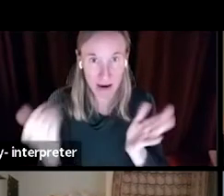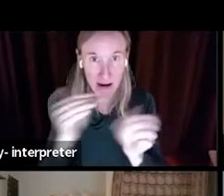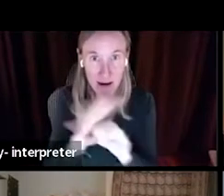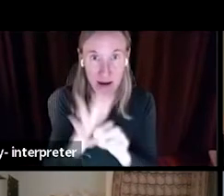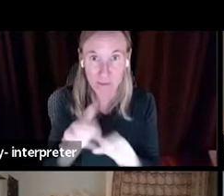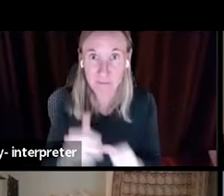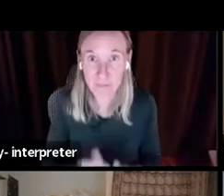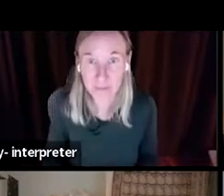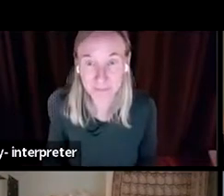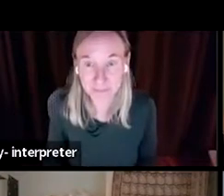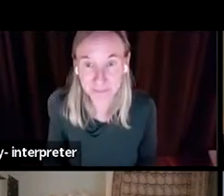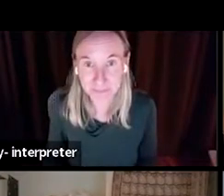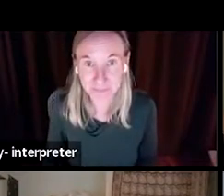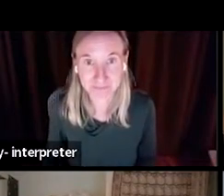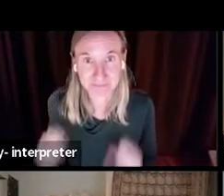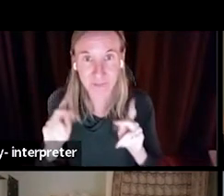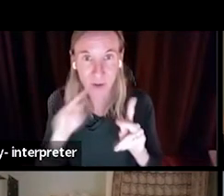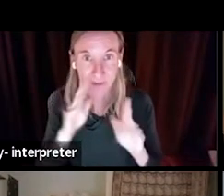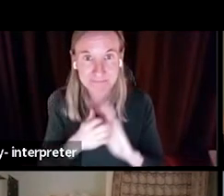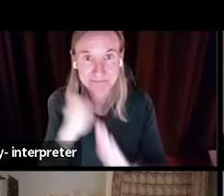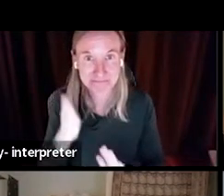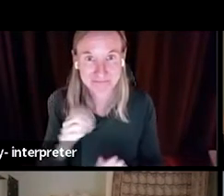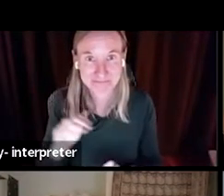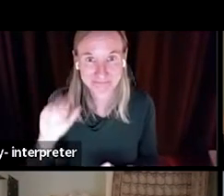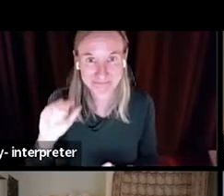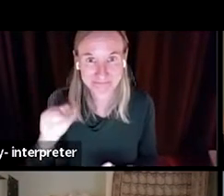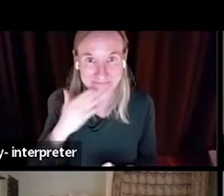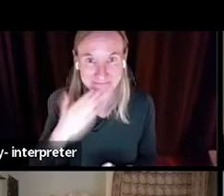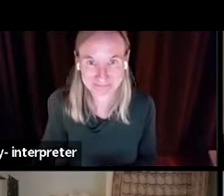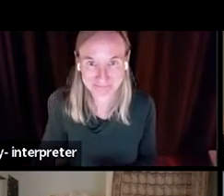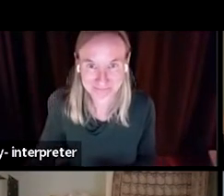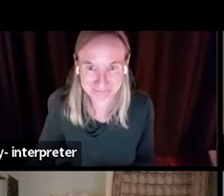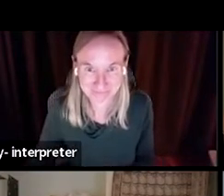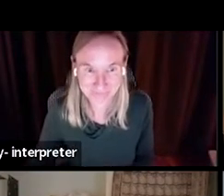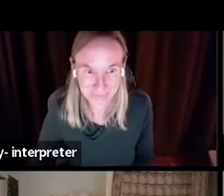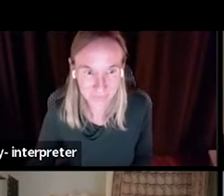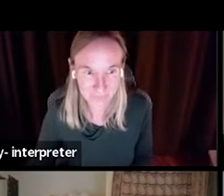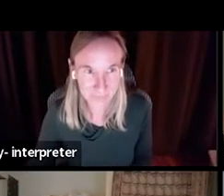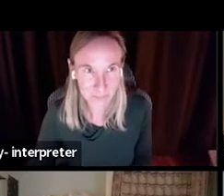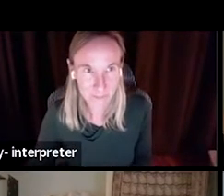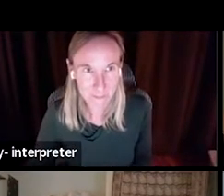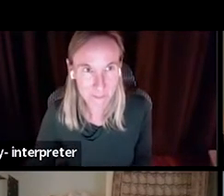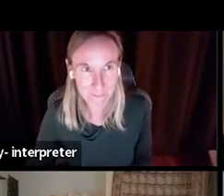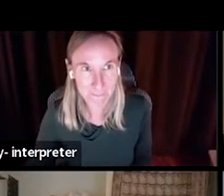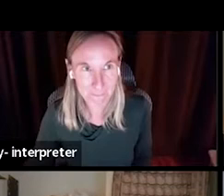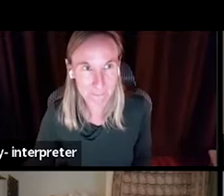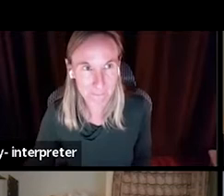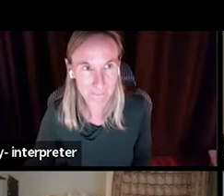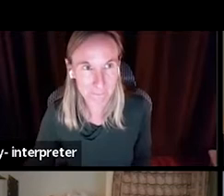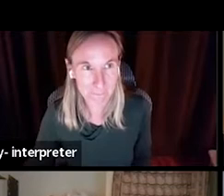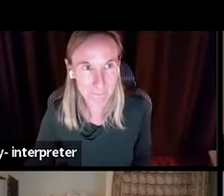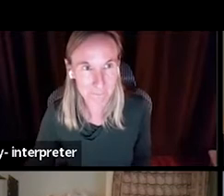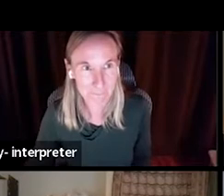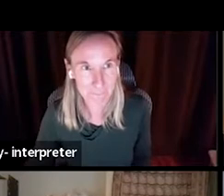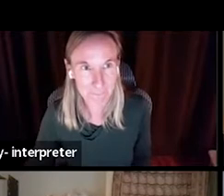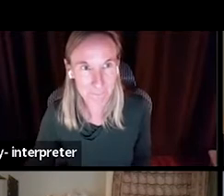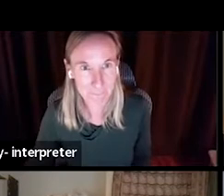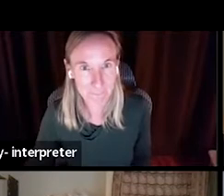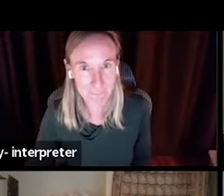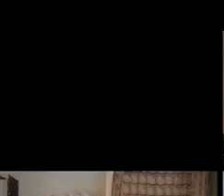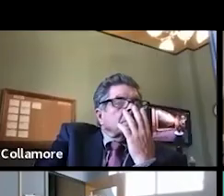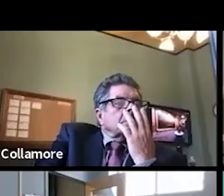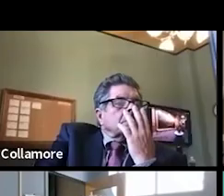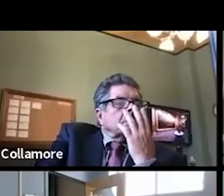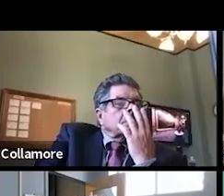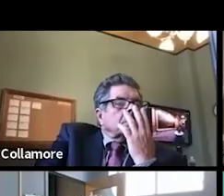We still feel strongly that multilingual liaisons are part of this community of interpreters and translators